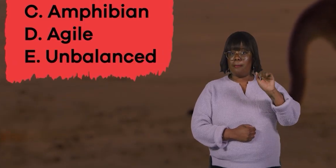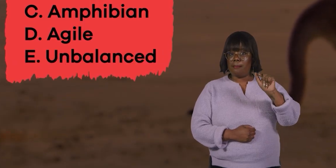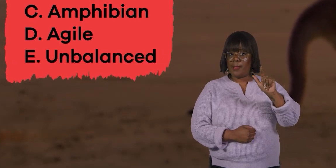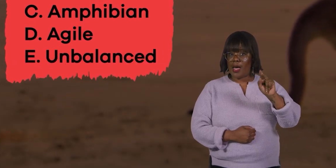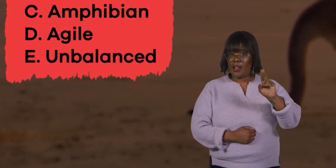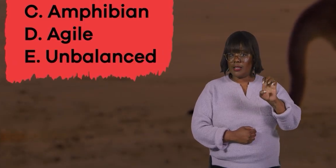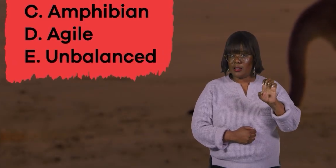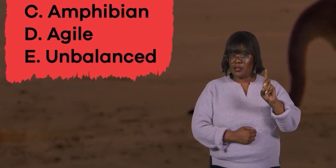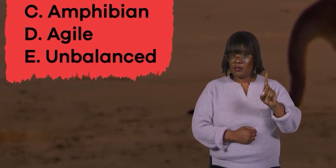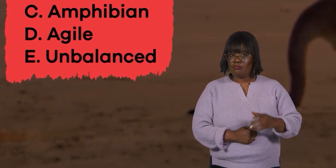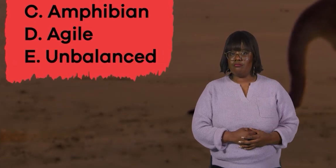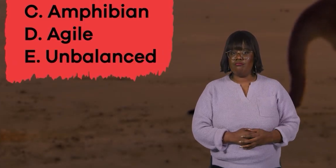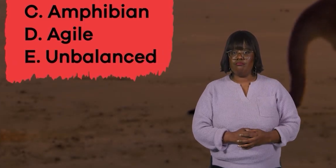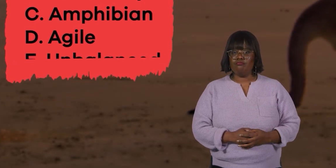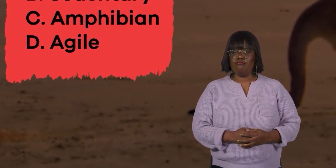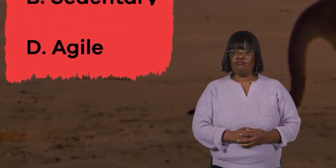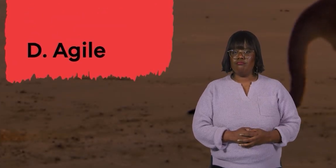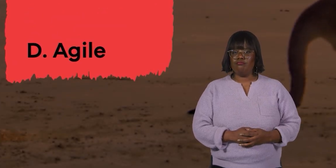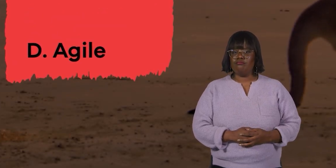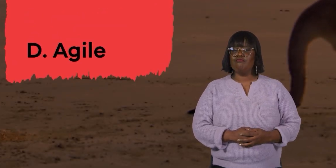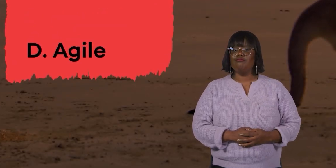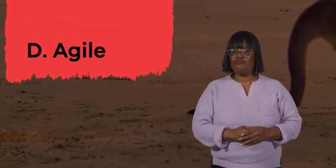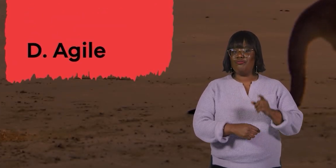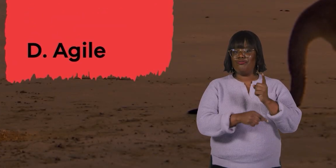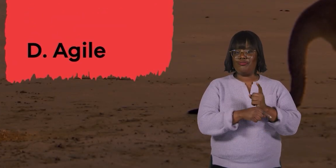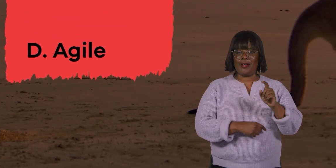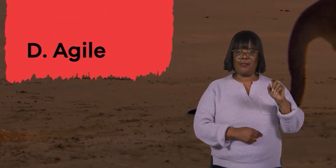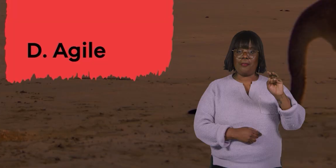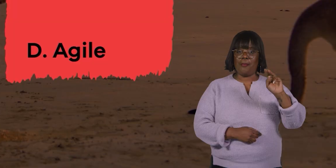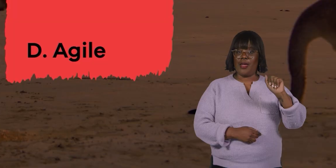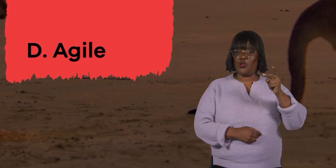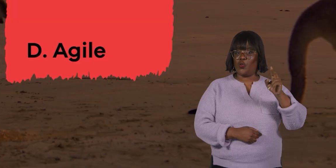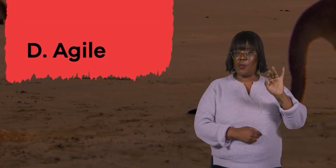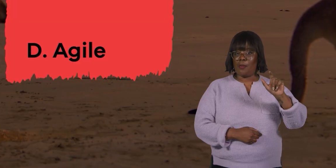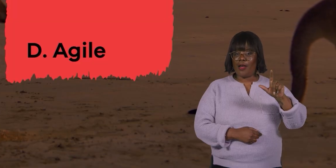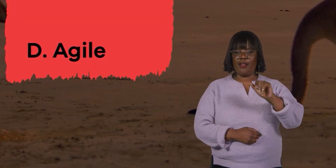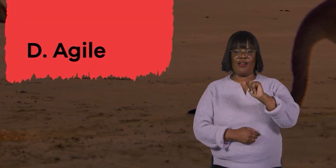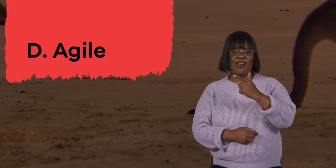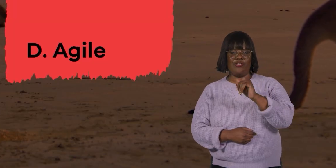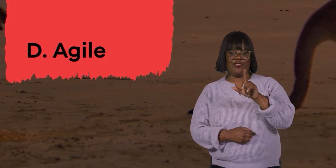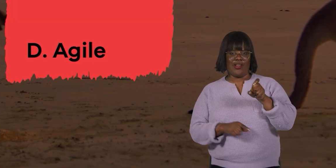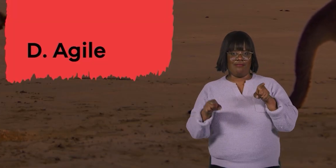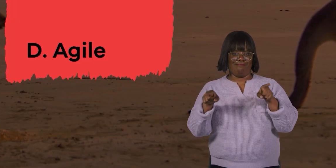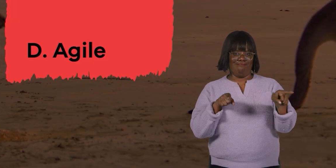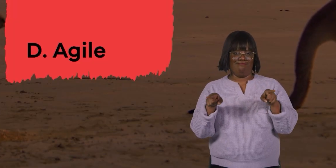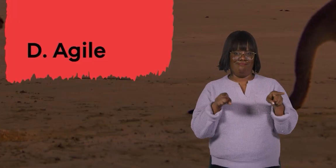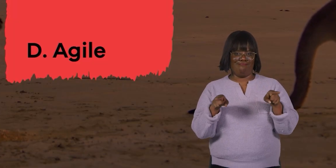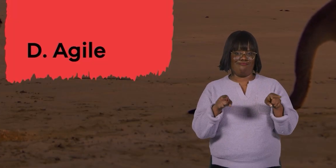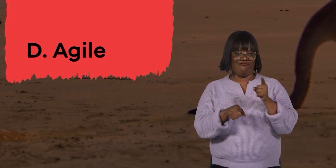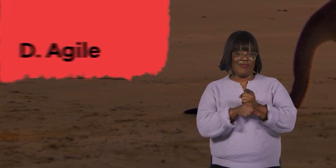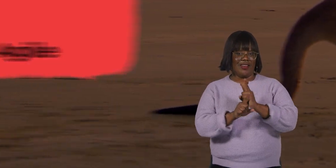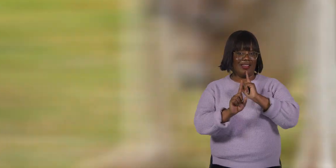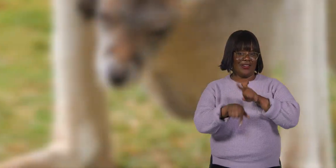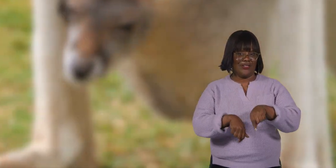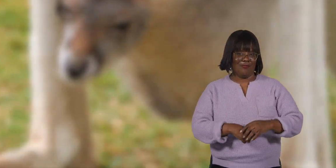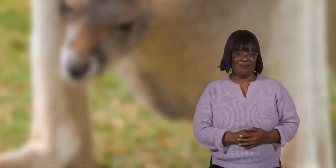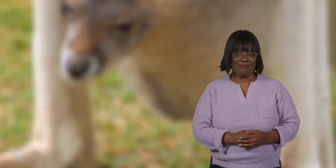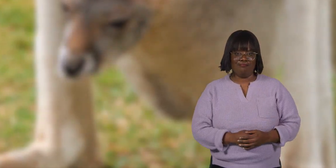Unbalanced. The correct answers are A. Marsupial and D. Agile.